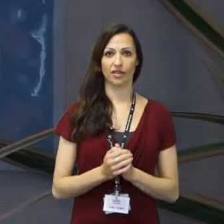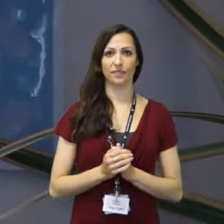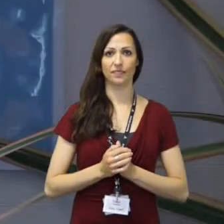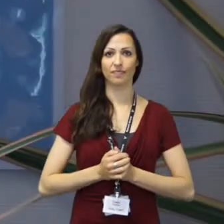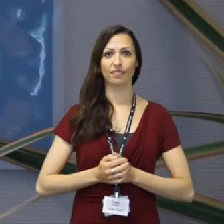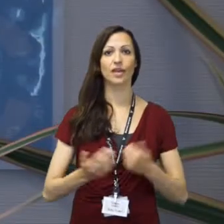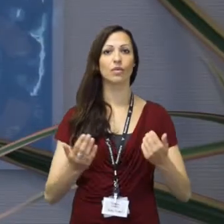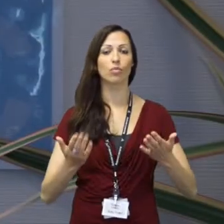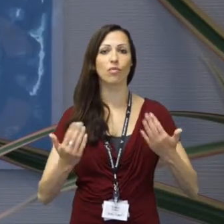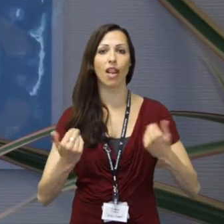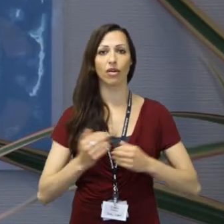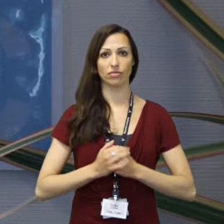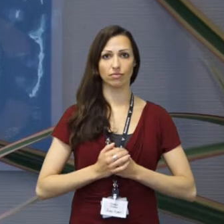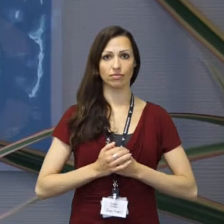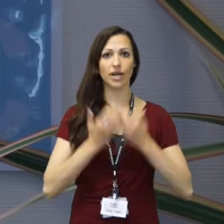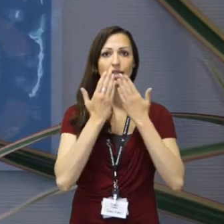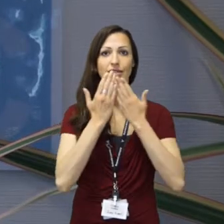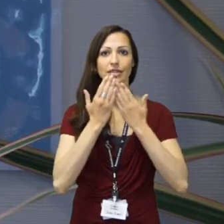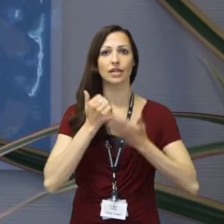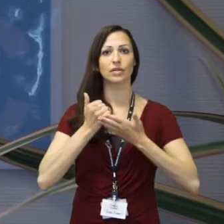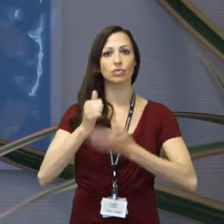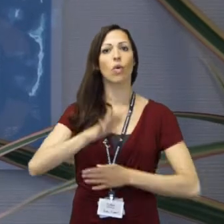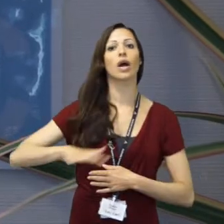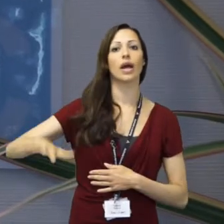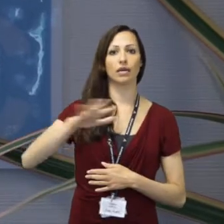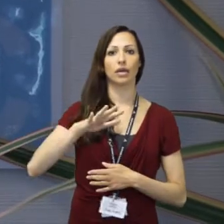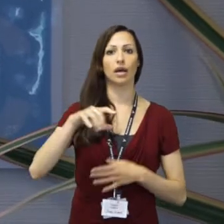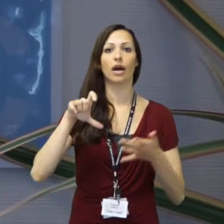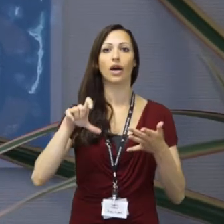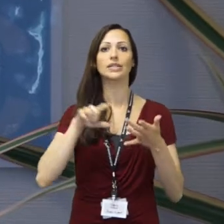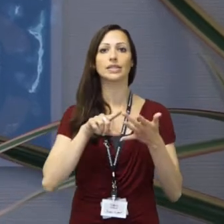Welcome to the Study Support Area at the City of Oxford College.